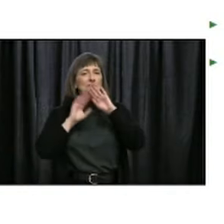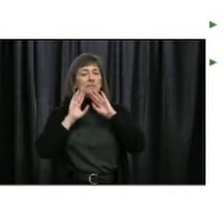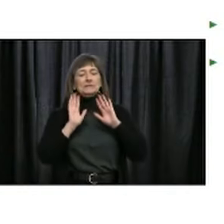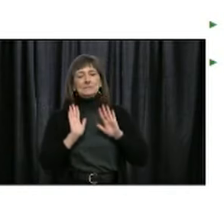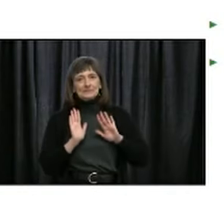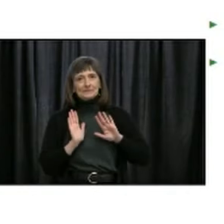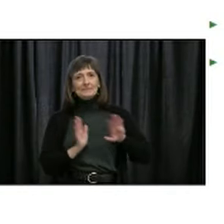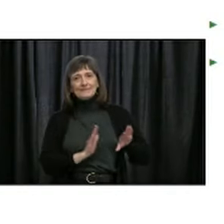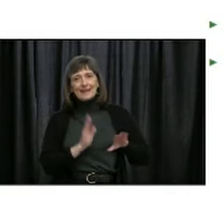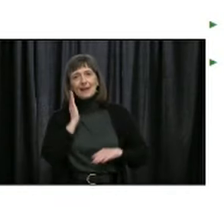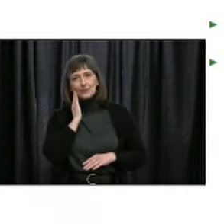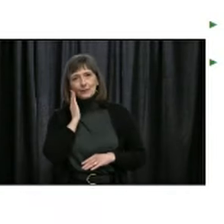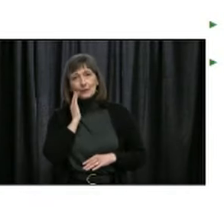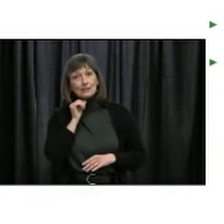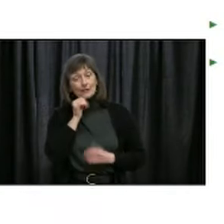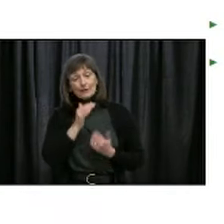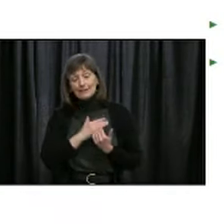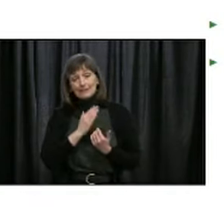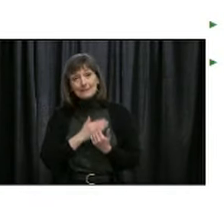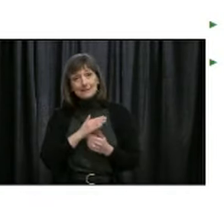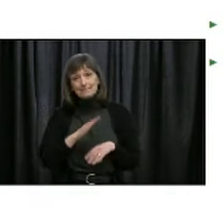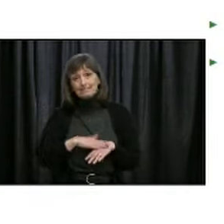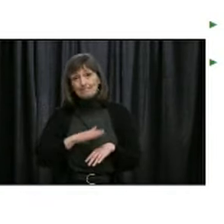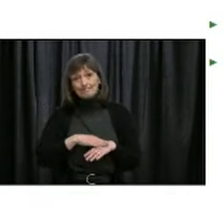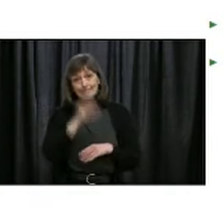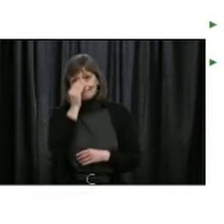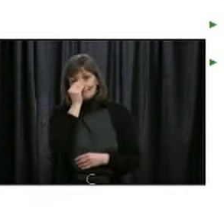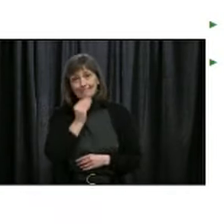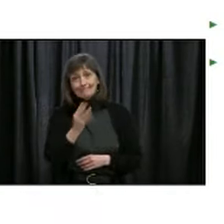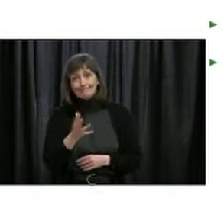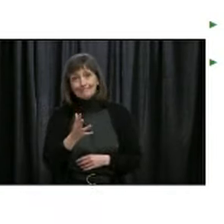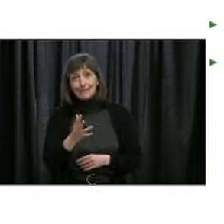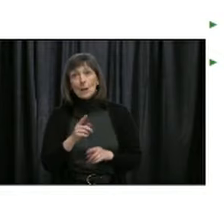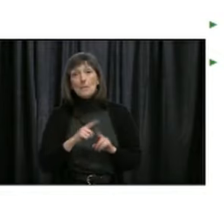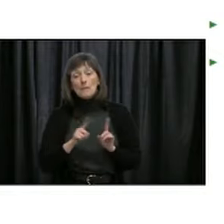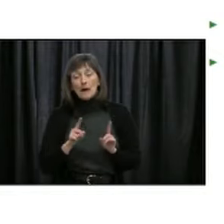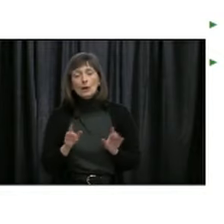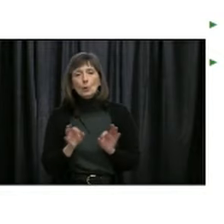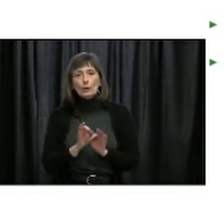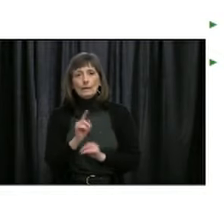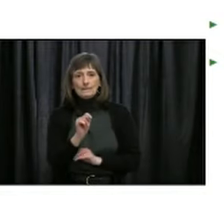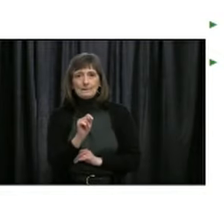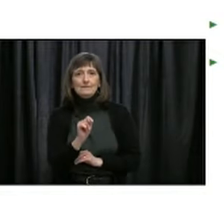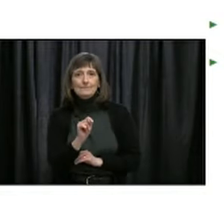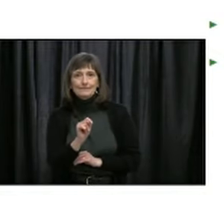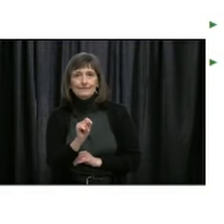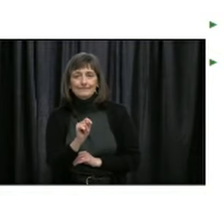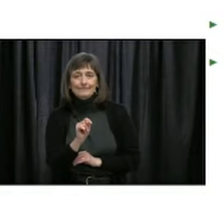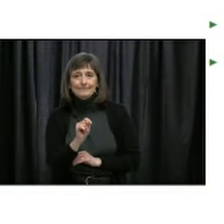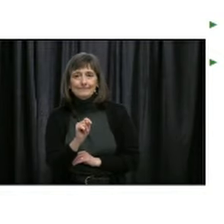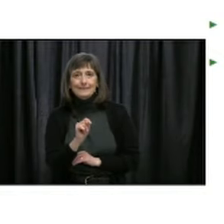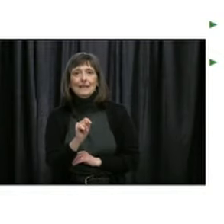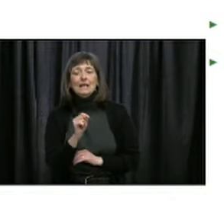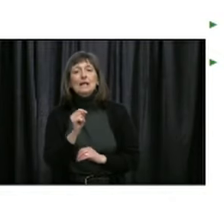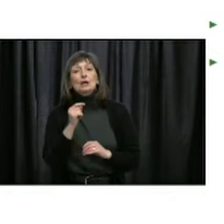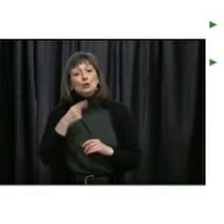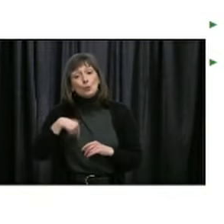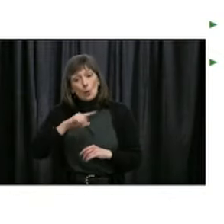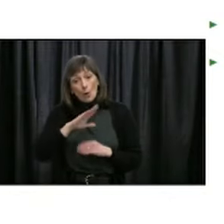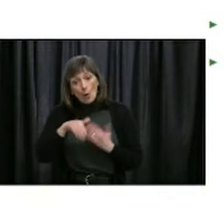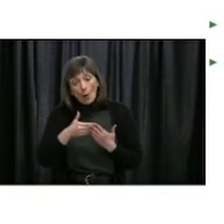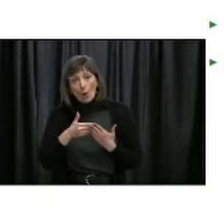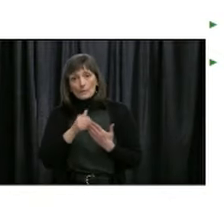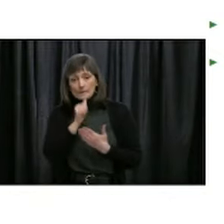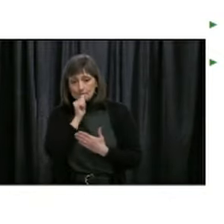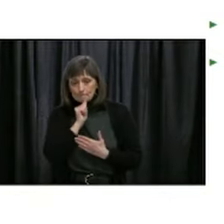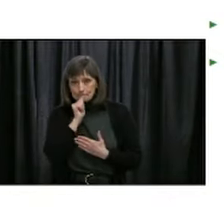I can guarantee you it will be worth it. We must be vigilant, we must be patient, and we all have a role to play to stop the